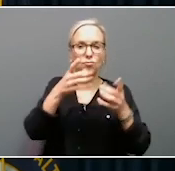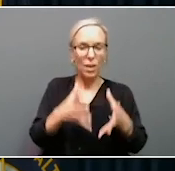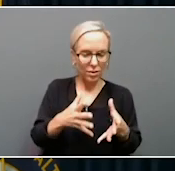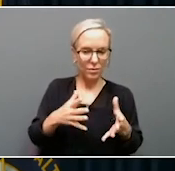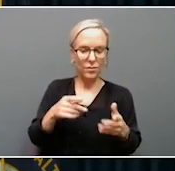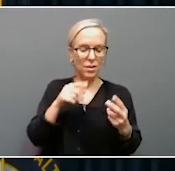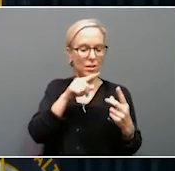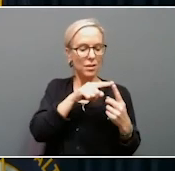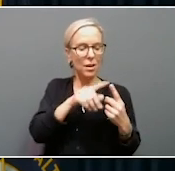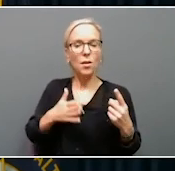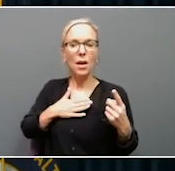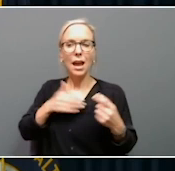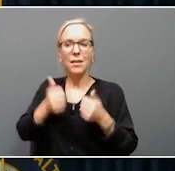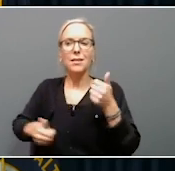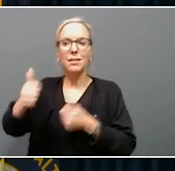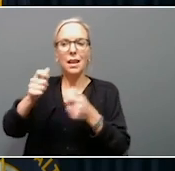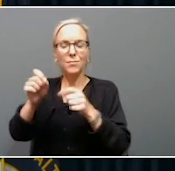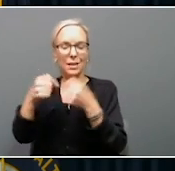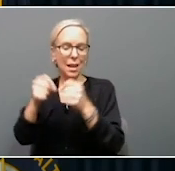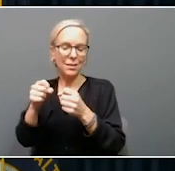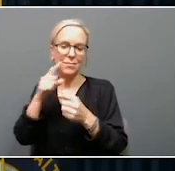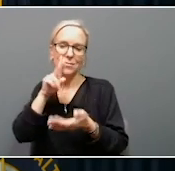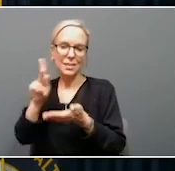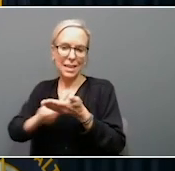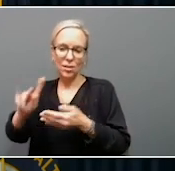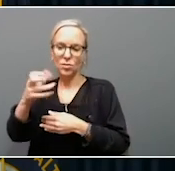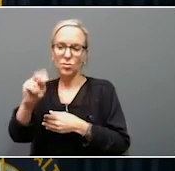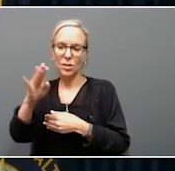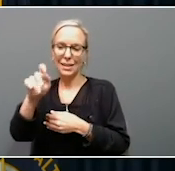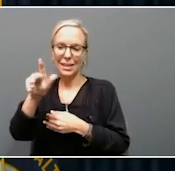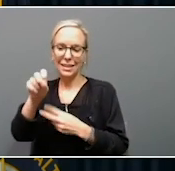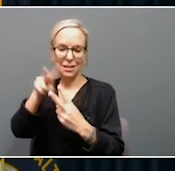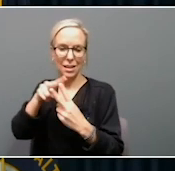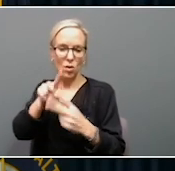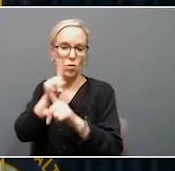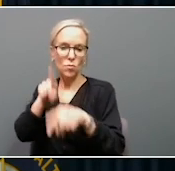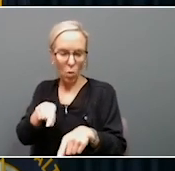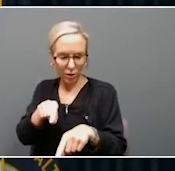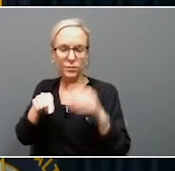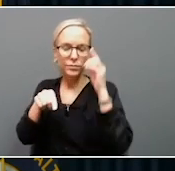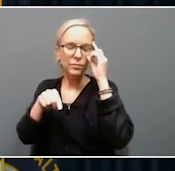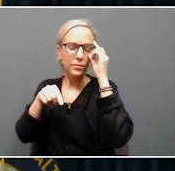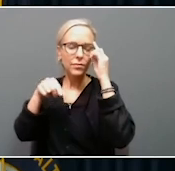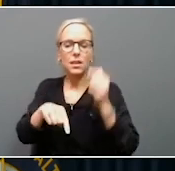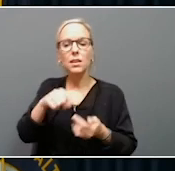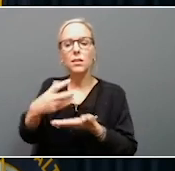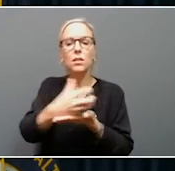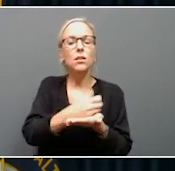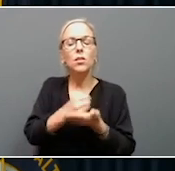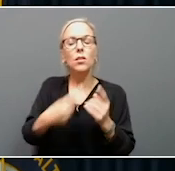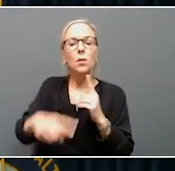cabinet secretary, John Hicks, his report says that this surplus is due to Kentucky's